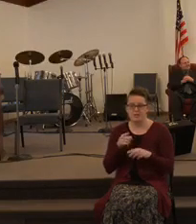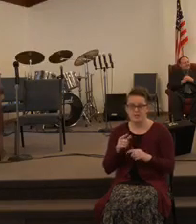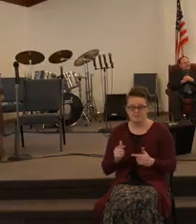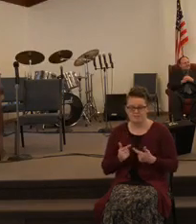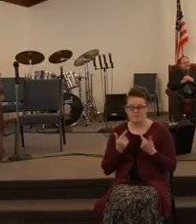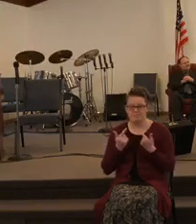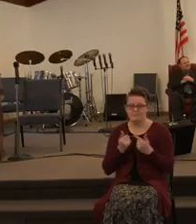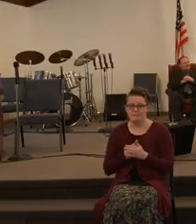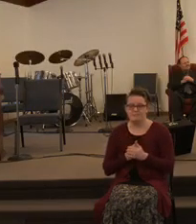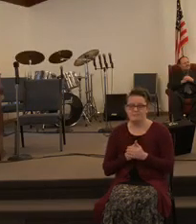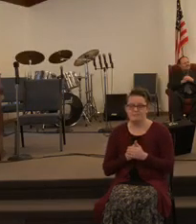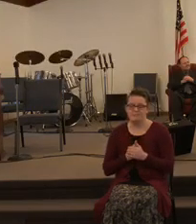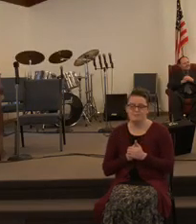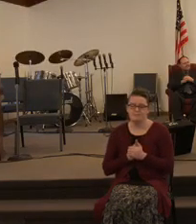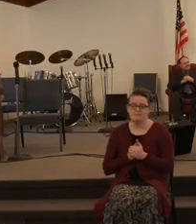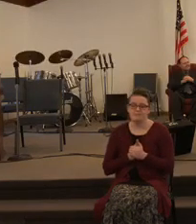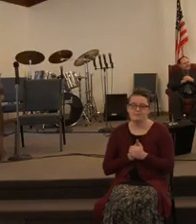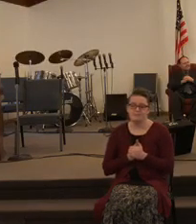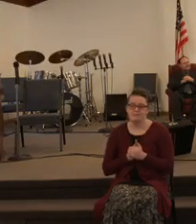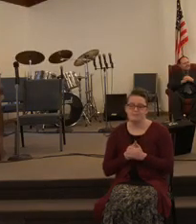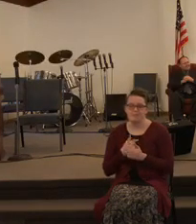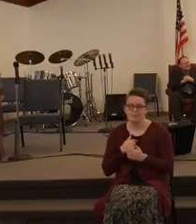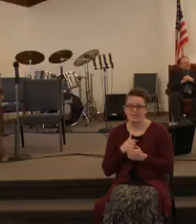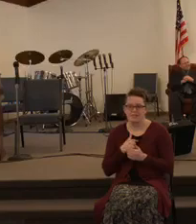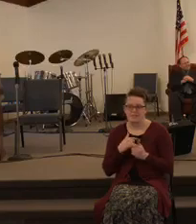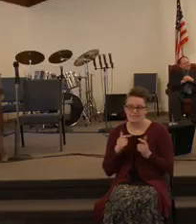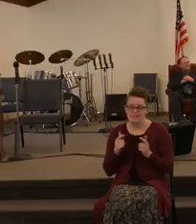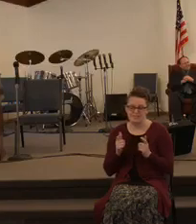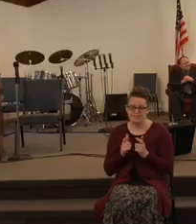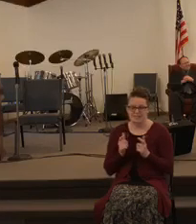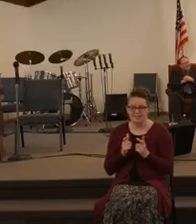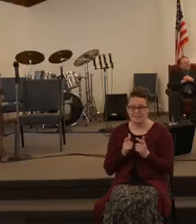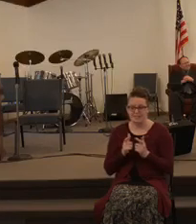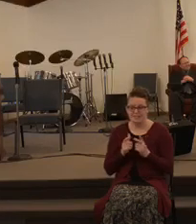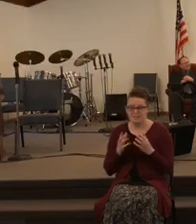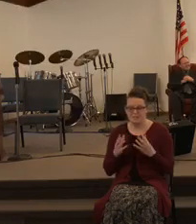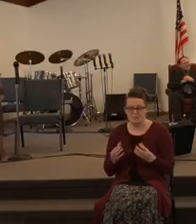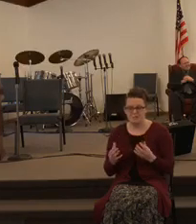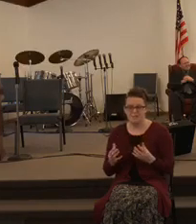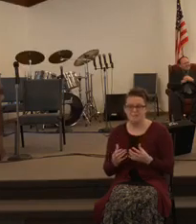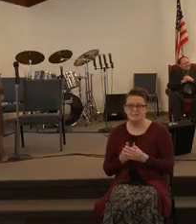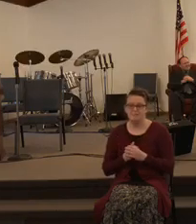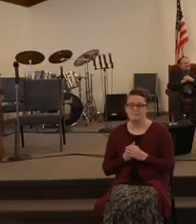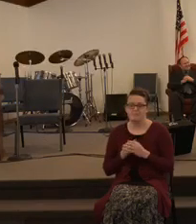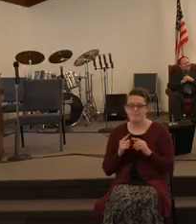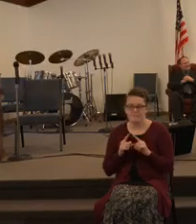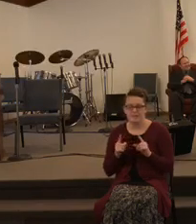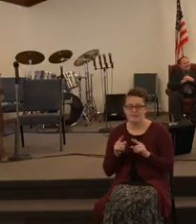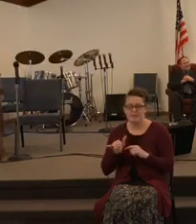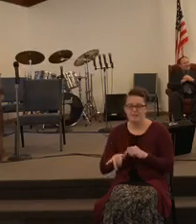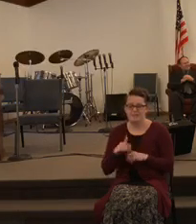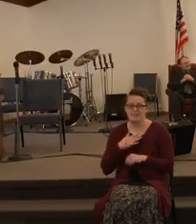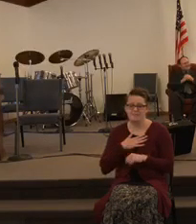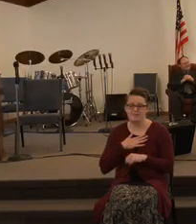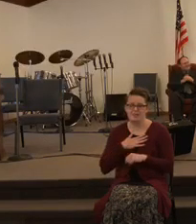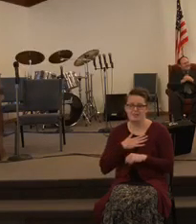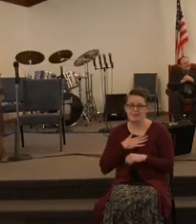face it, I'm a little bit overweight, but that's my own fault.